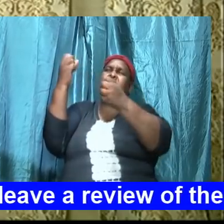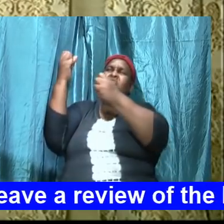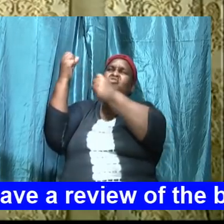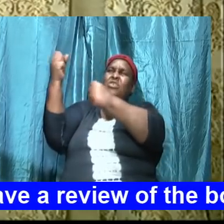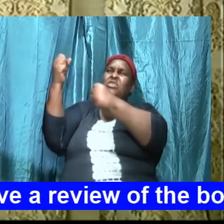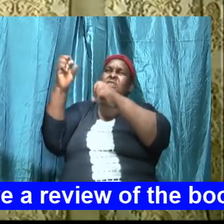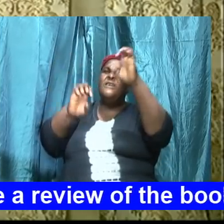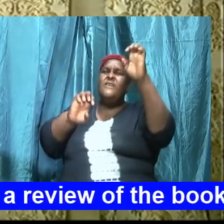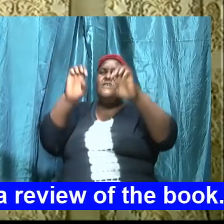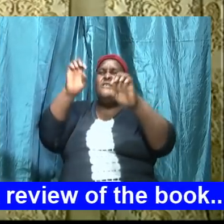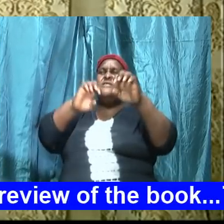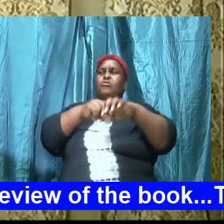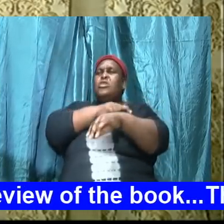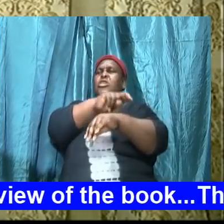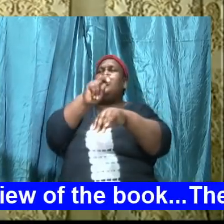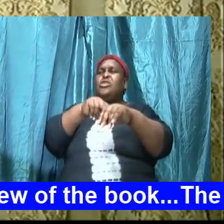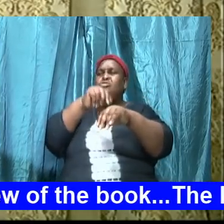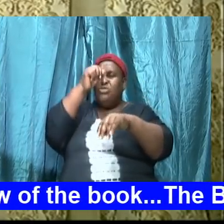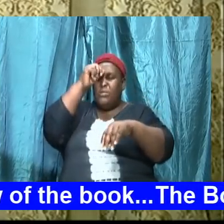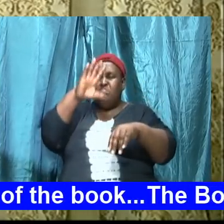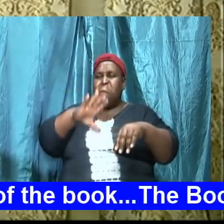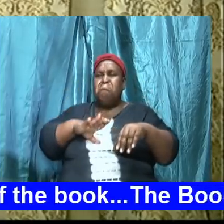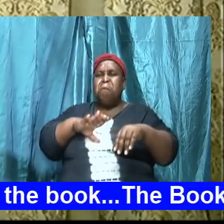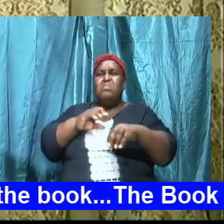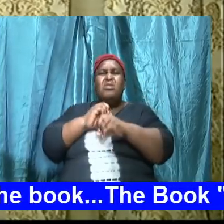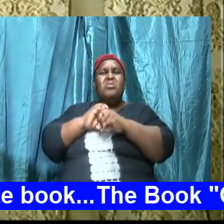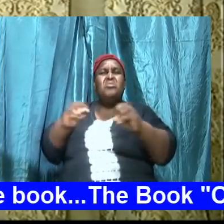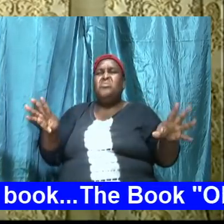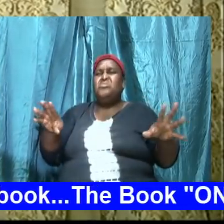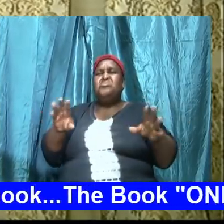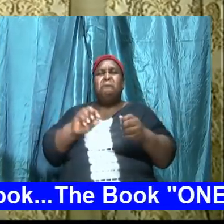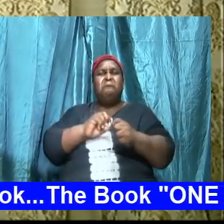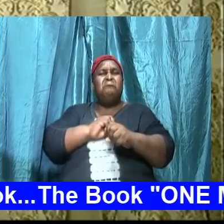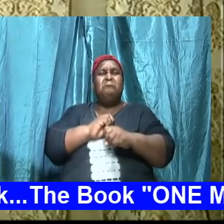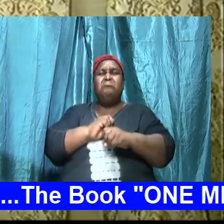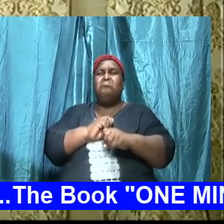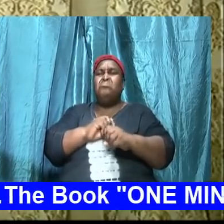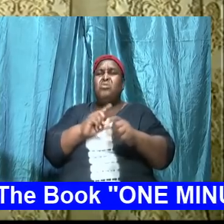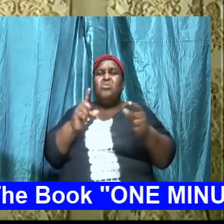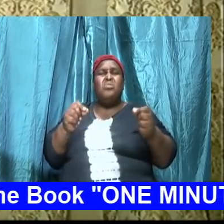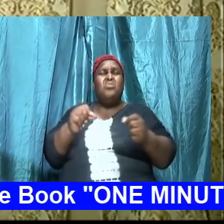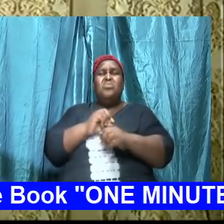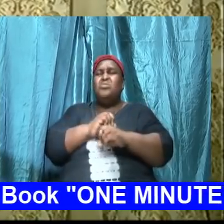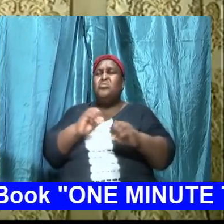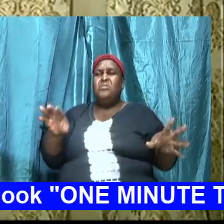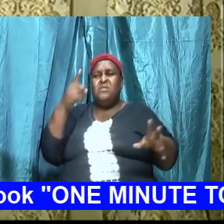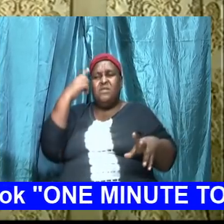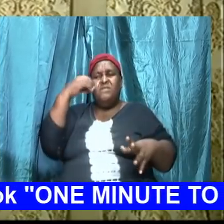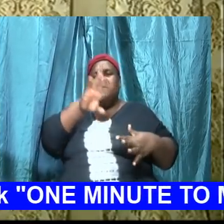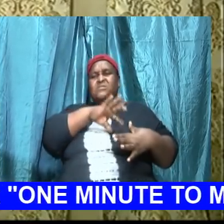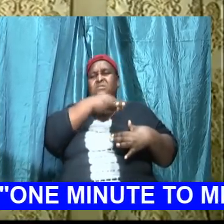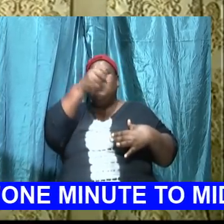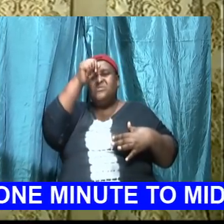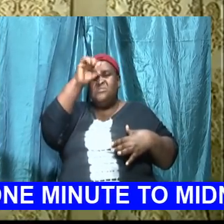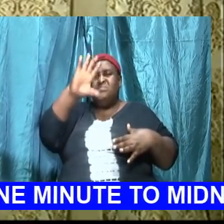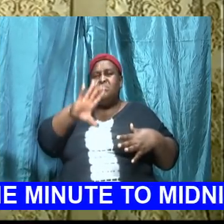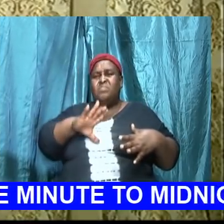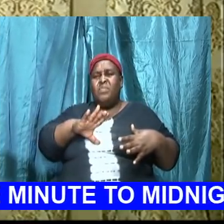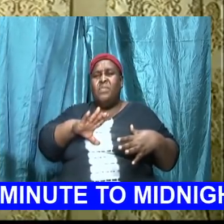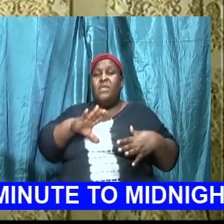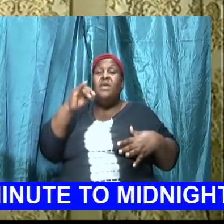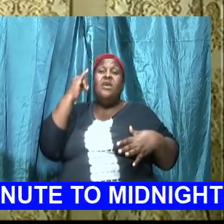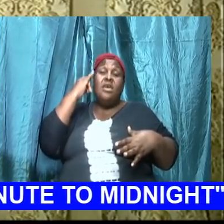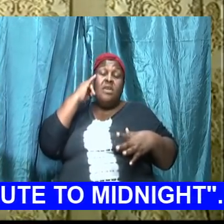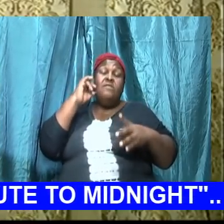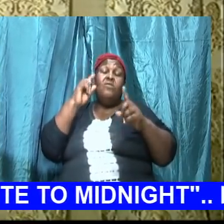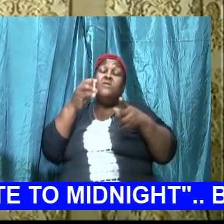physical man does nothing for the spiritual man if we are going to feed the spiritual man